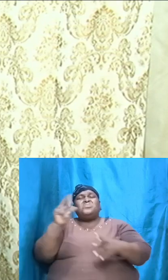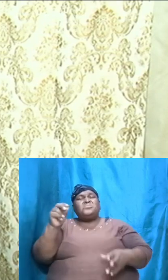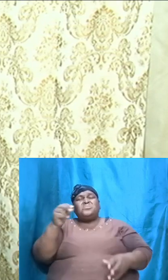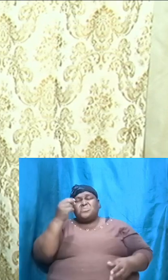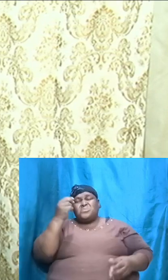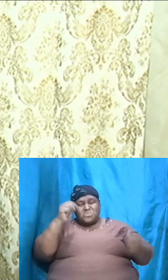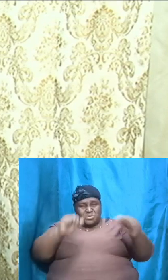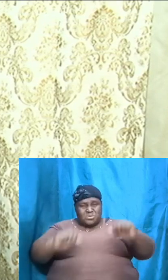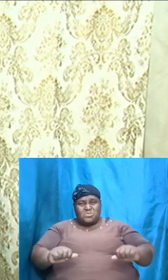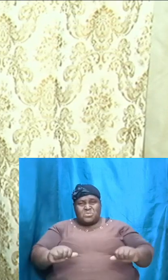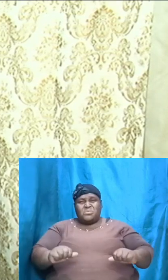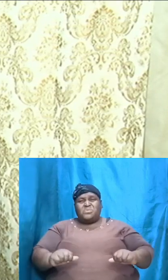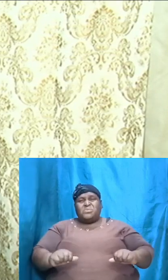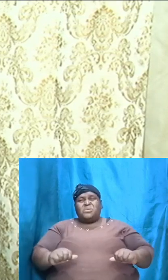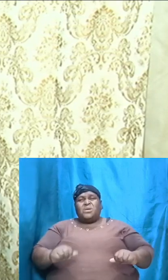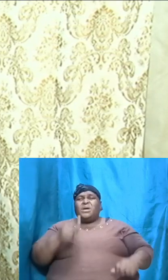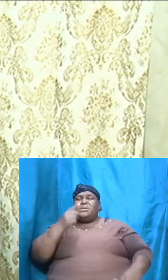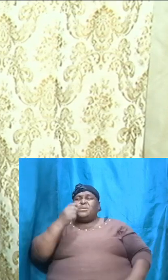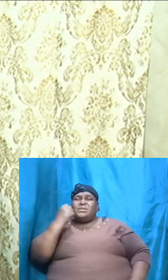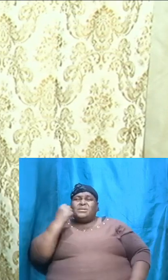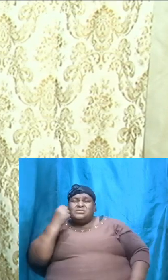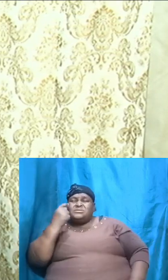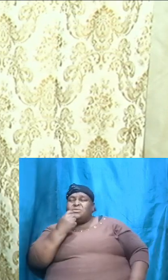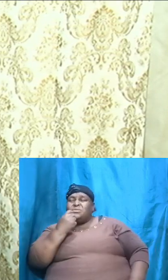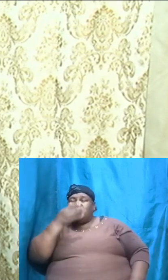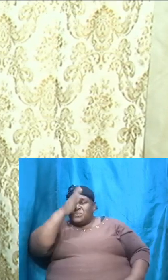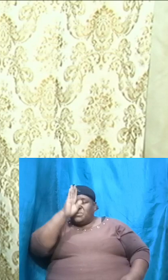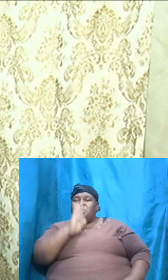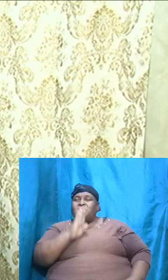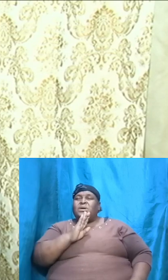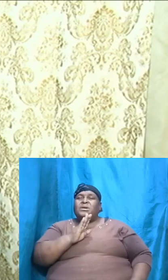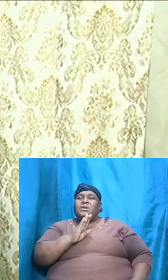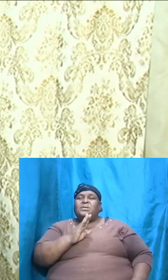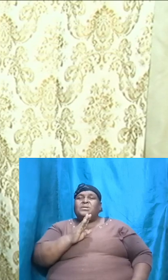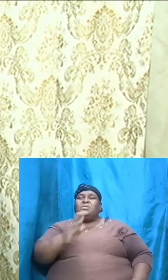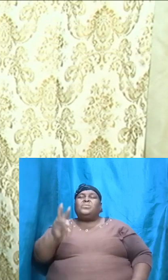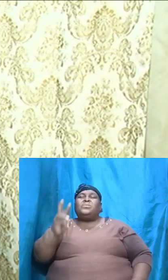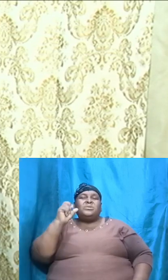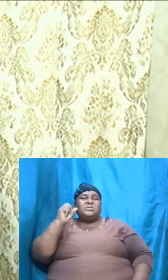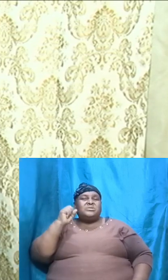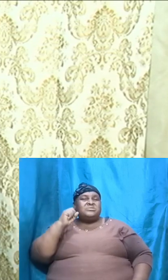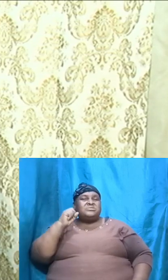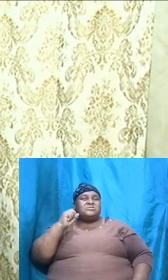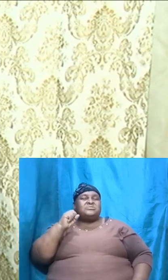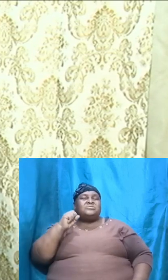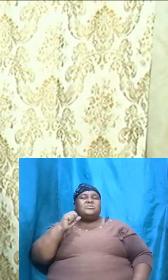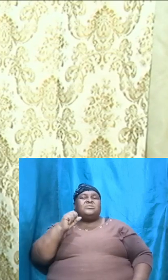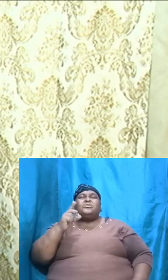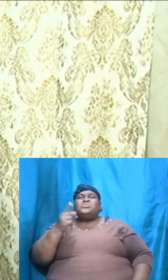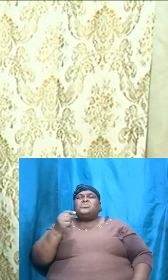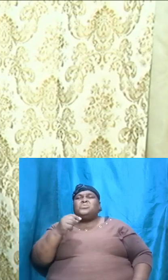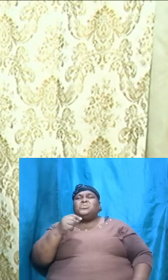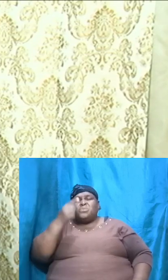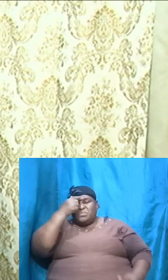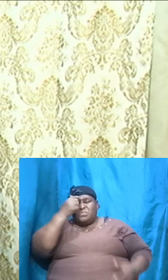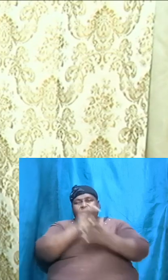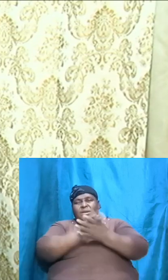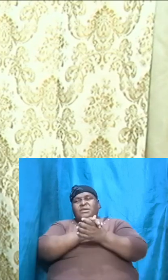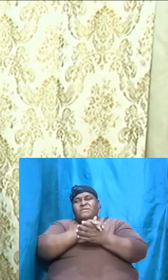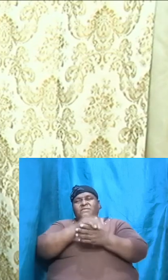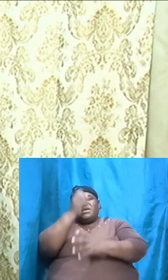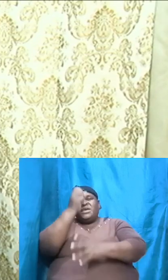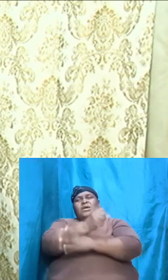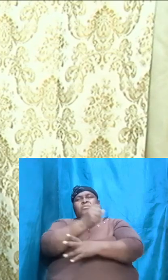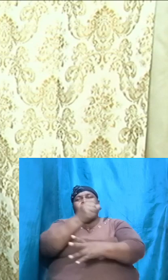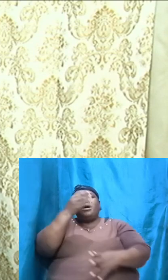who almighty God was and I do believe that he knew the voice of God so that when God told him